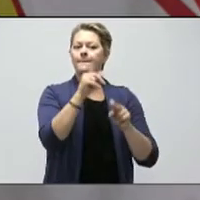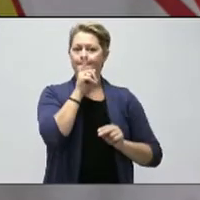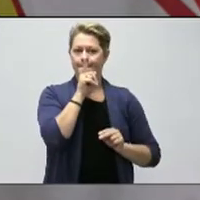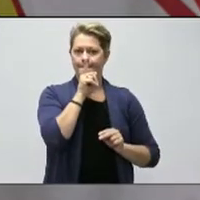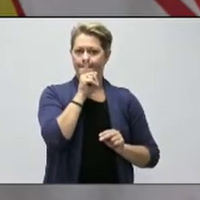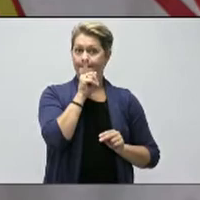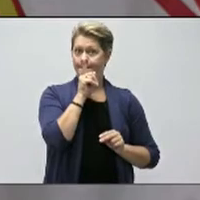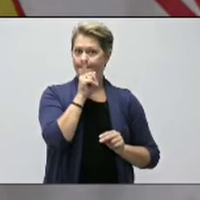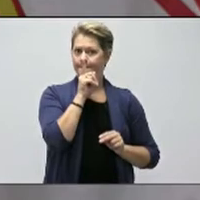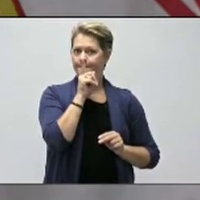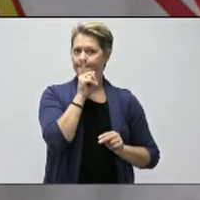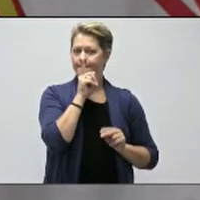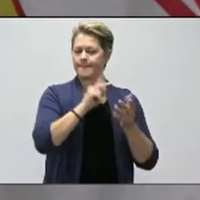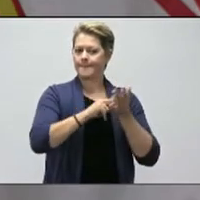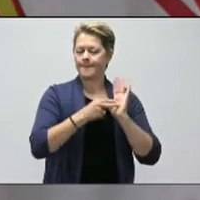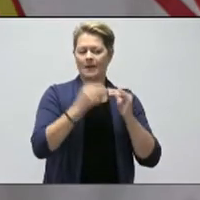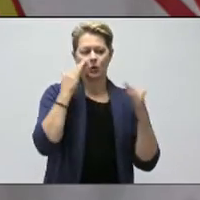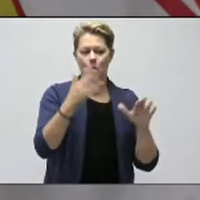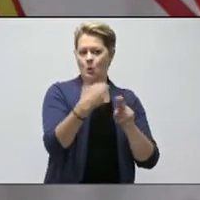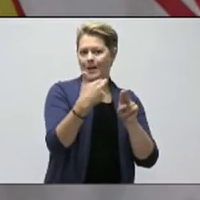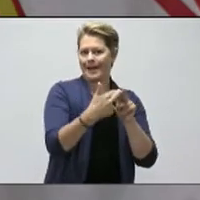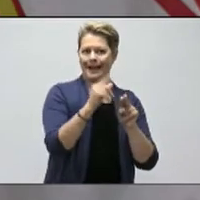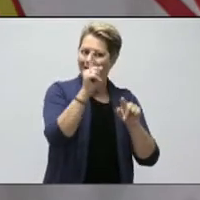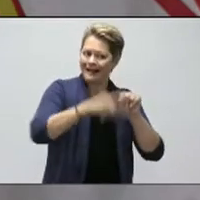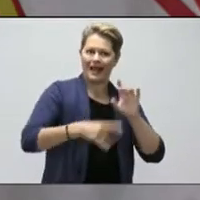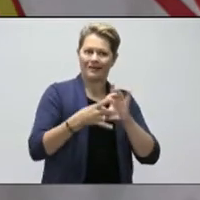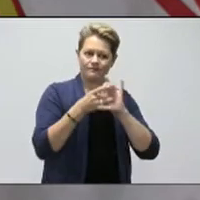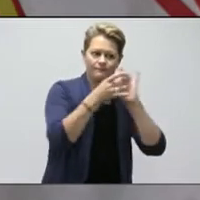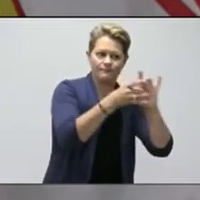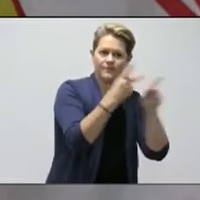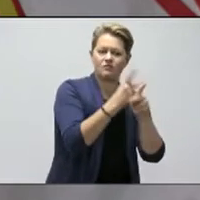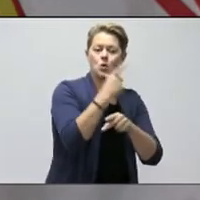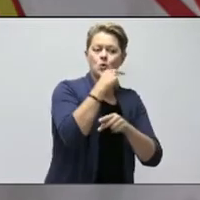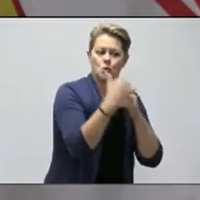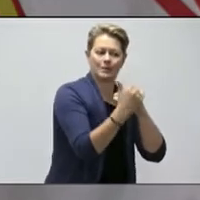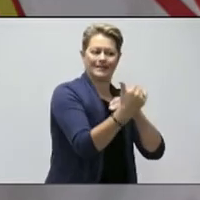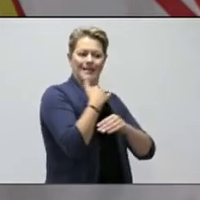people. It's an anonymous process that's happening.